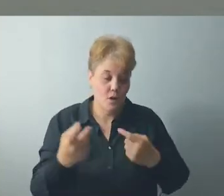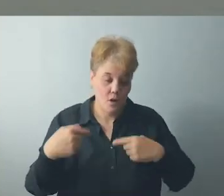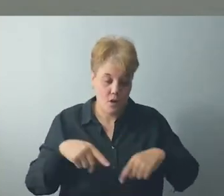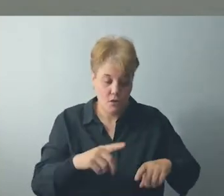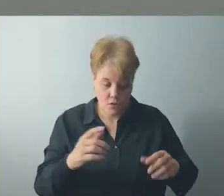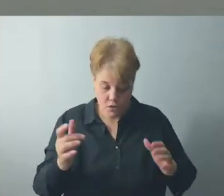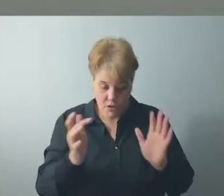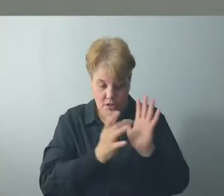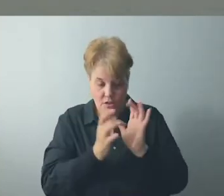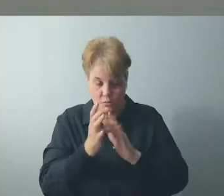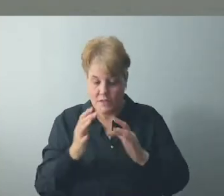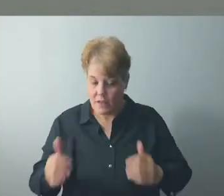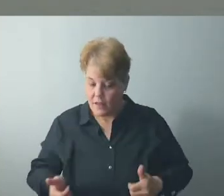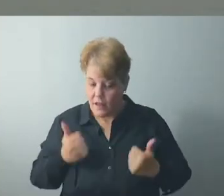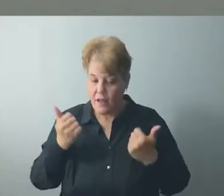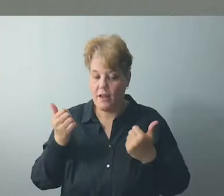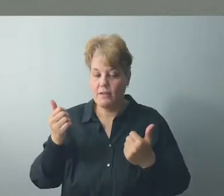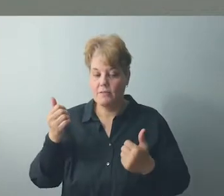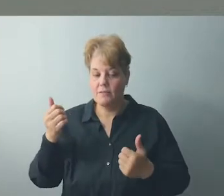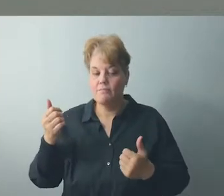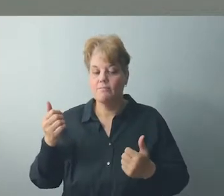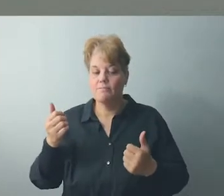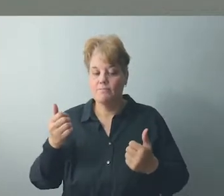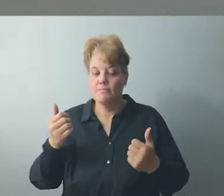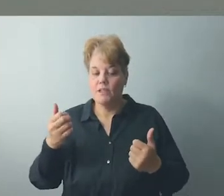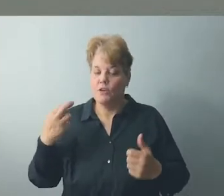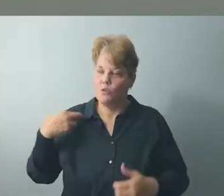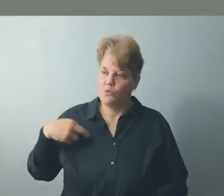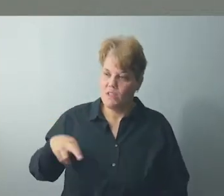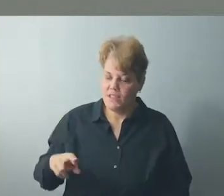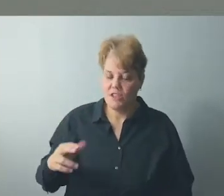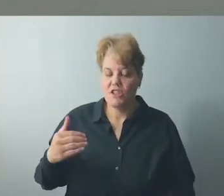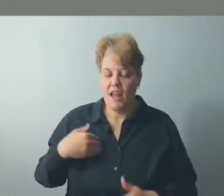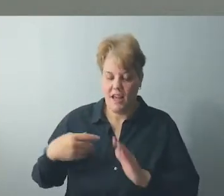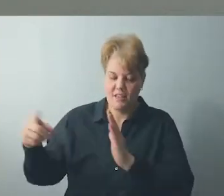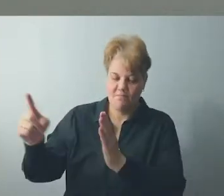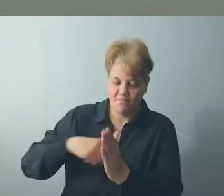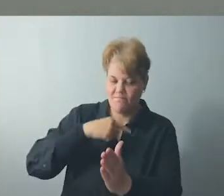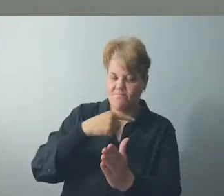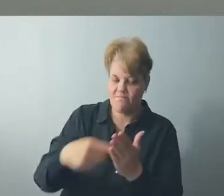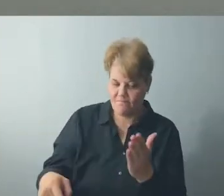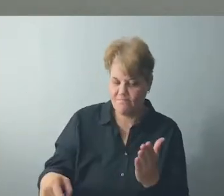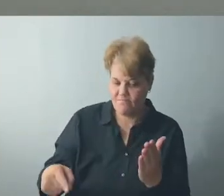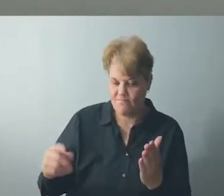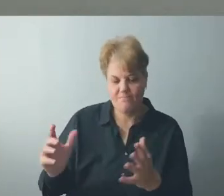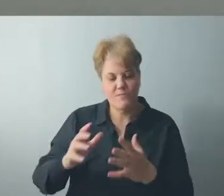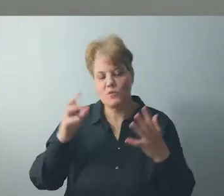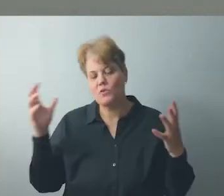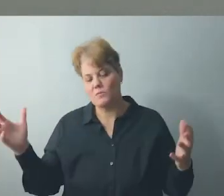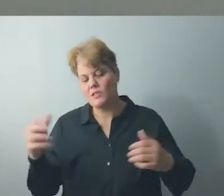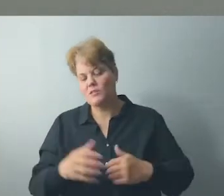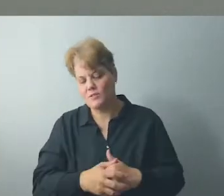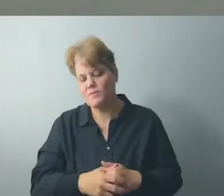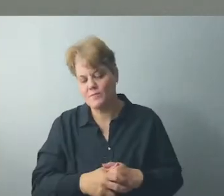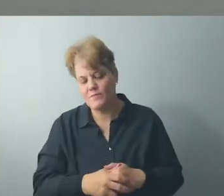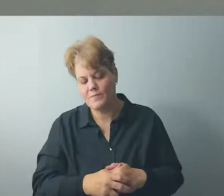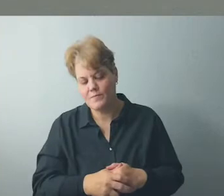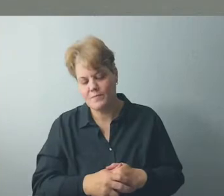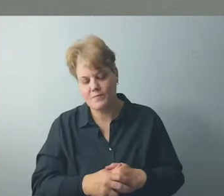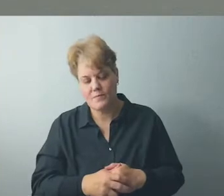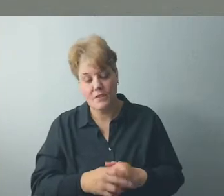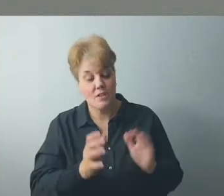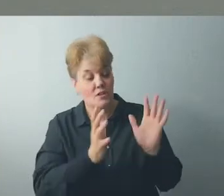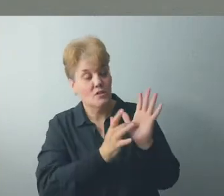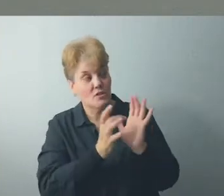His life and teaching confronted the superior attitudes of the Pharisees of his day. He confronted their negative racial and